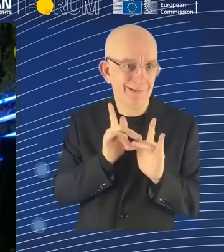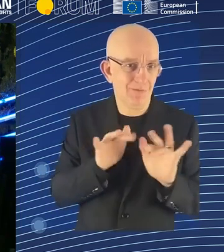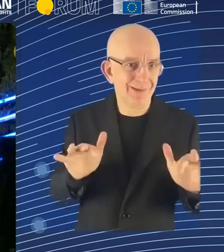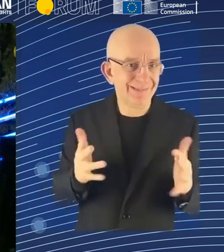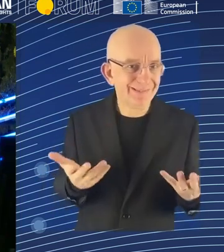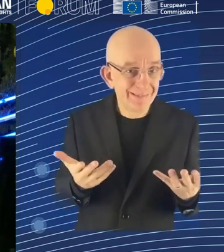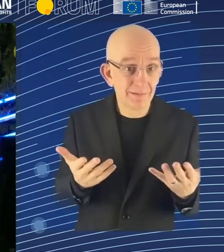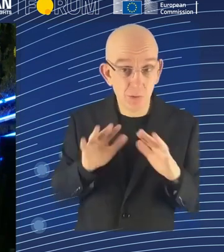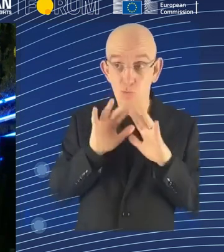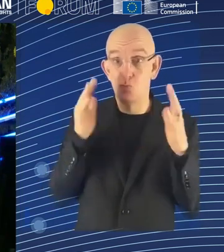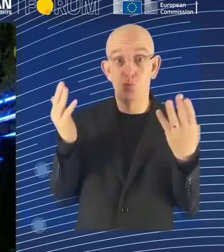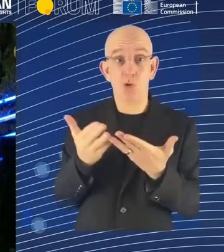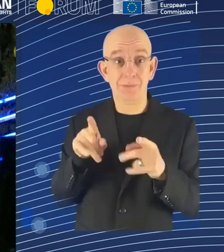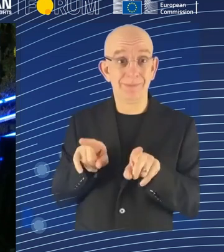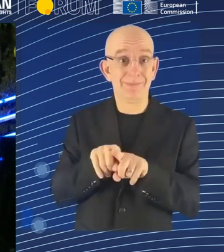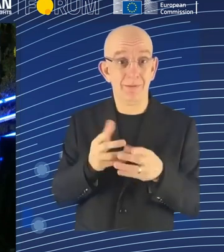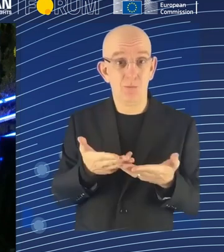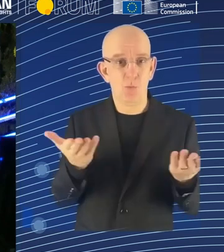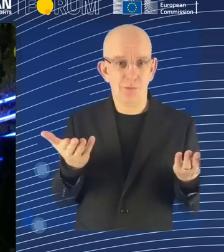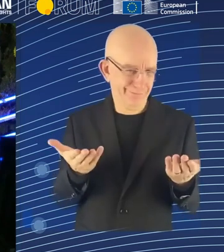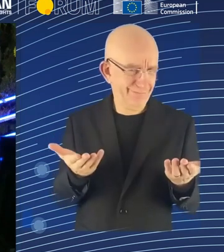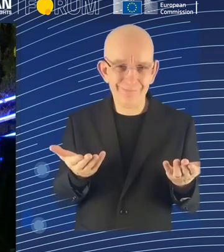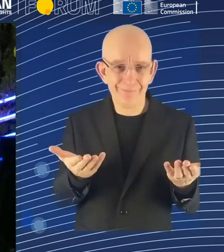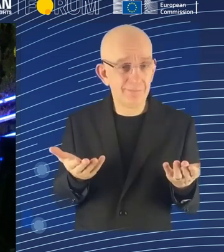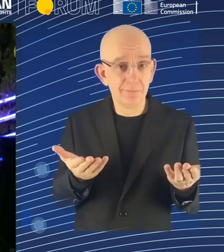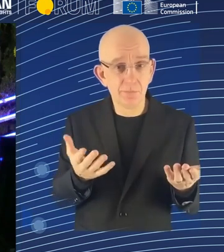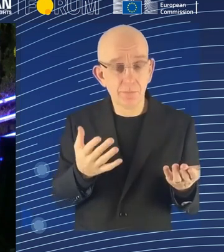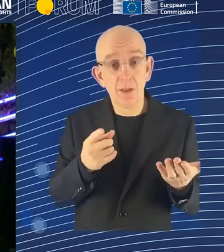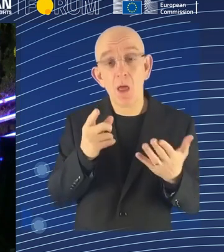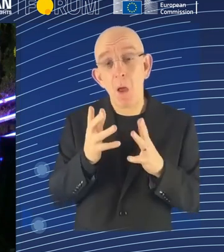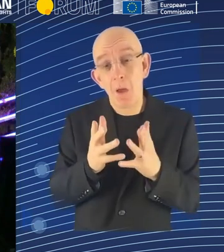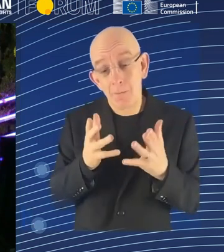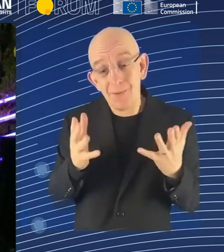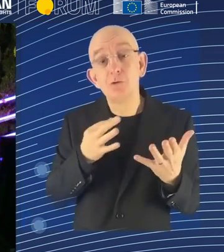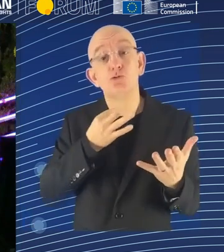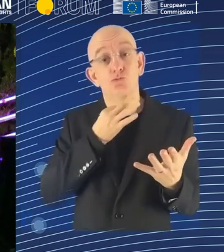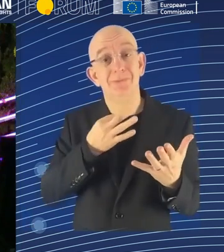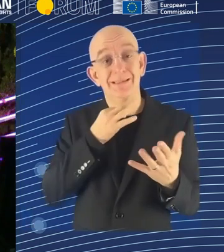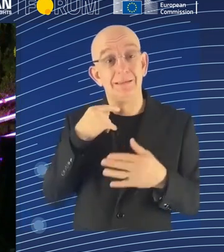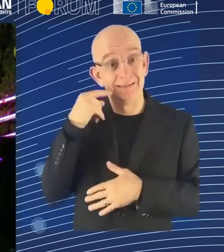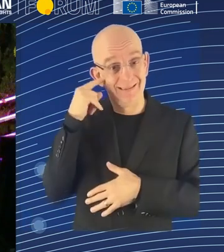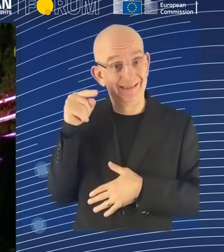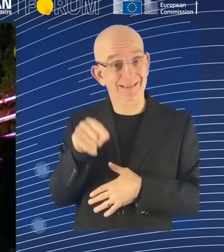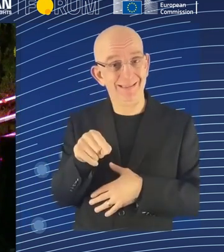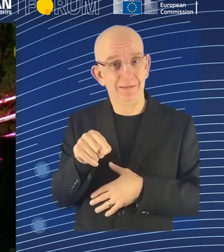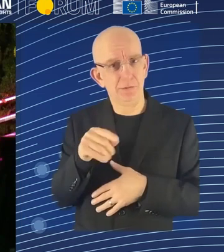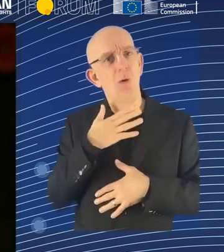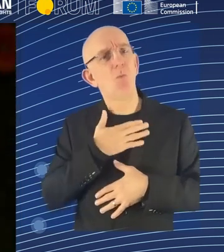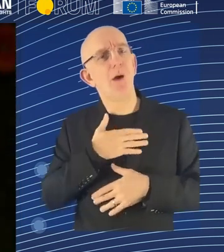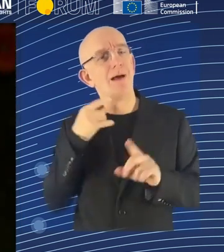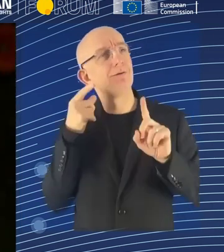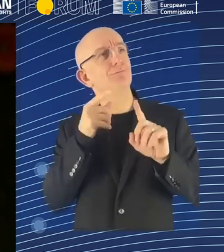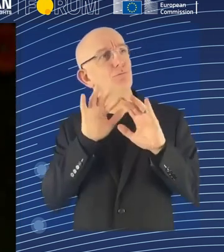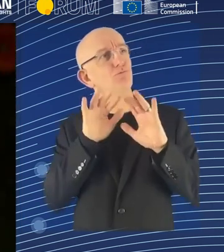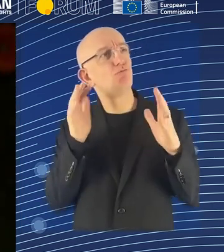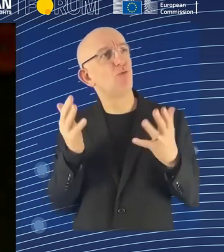maybe imposing, I don't know if it's imposing is a too strong work, but anyway, imposing certain kind of value